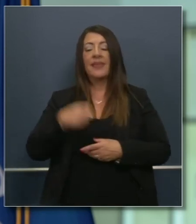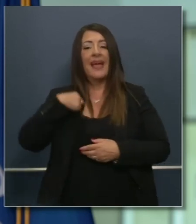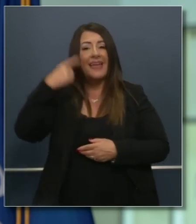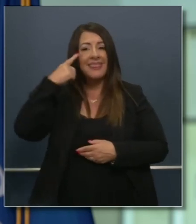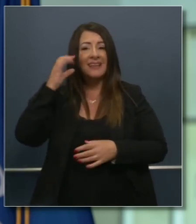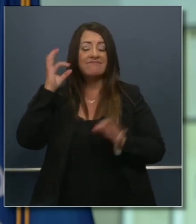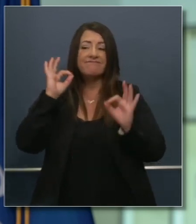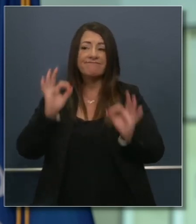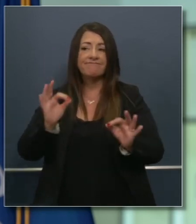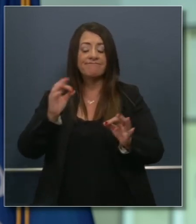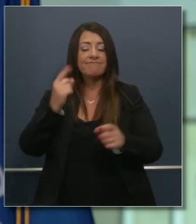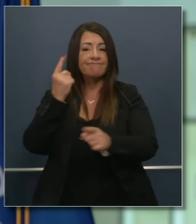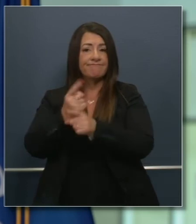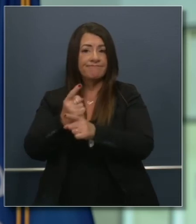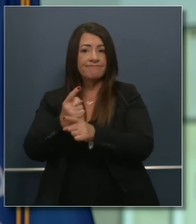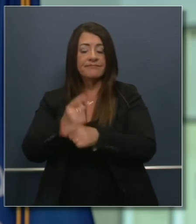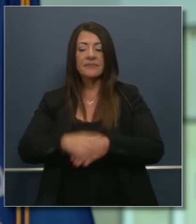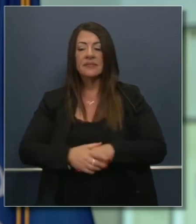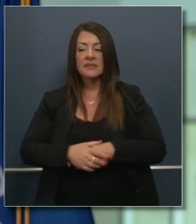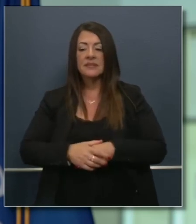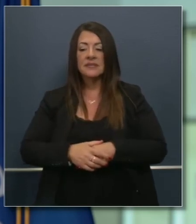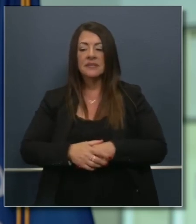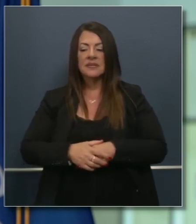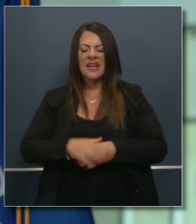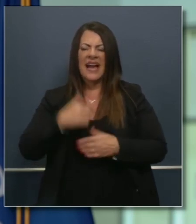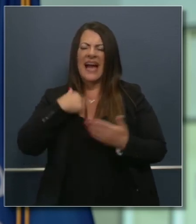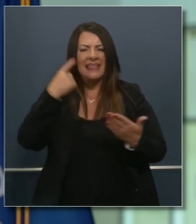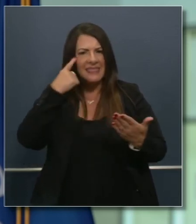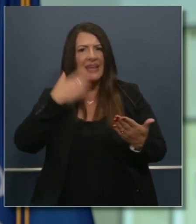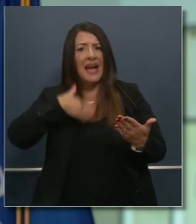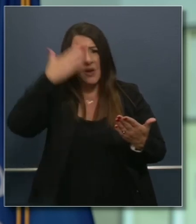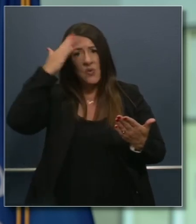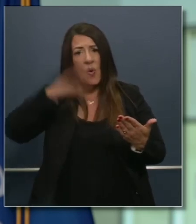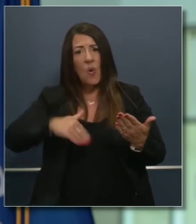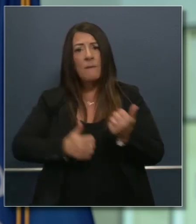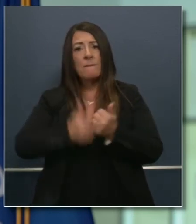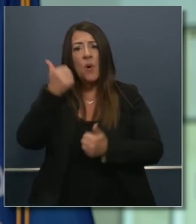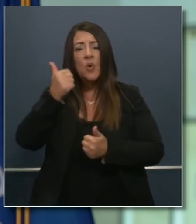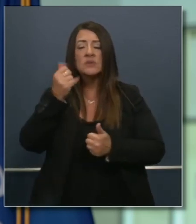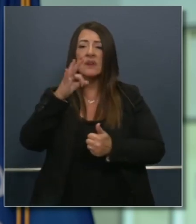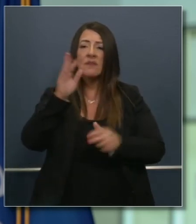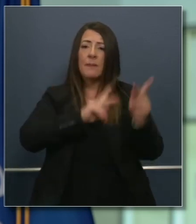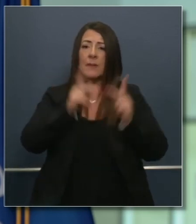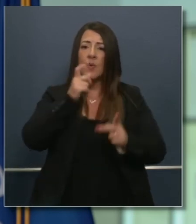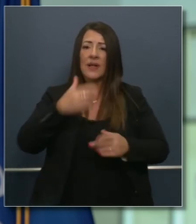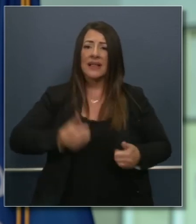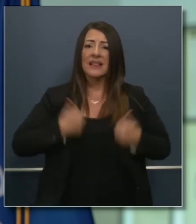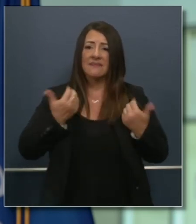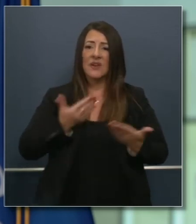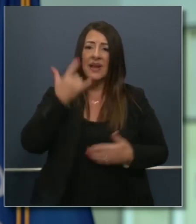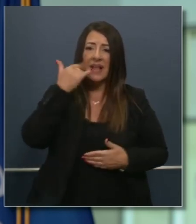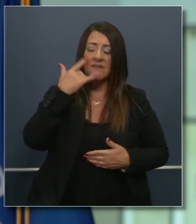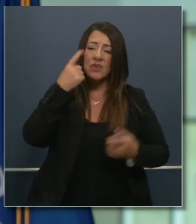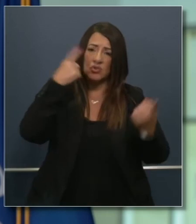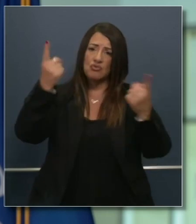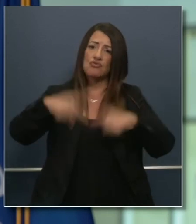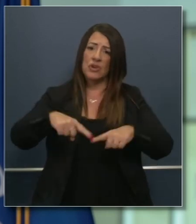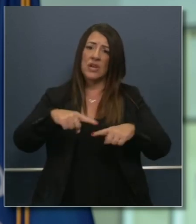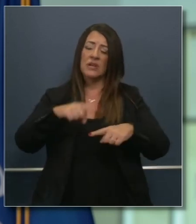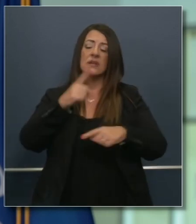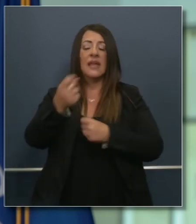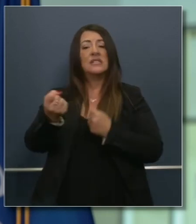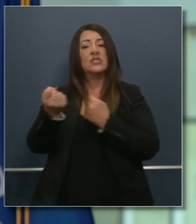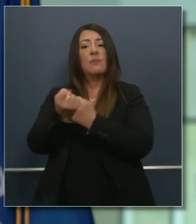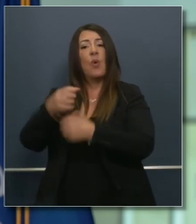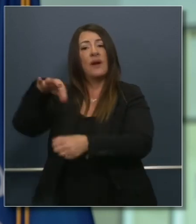right. And I think that the overwhelming, I don't think, I know, the overwhelming majority of Californians agreed when they supported